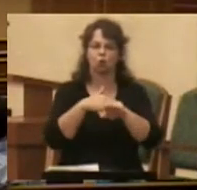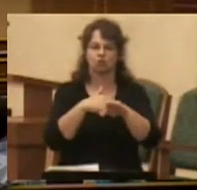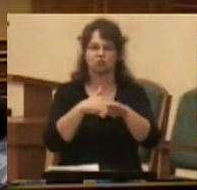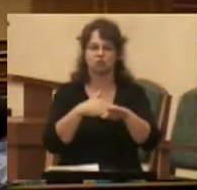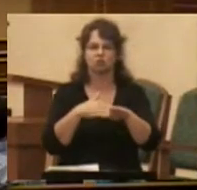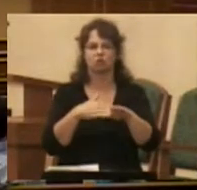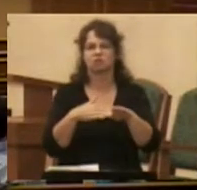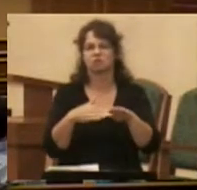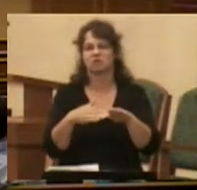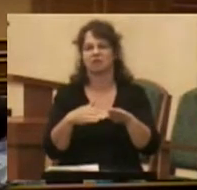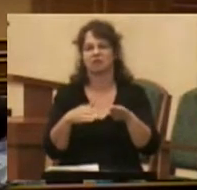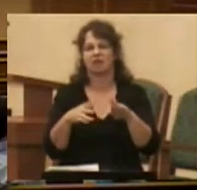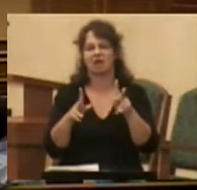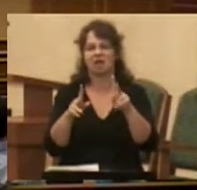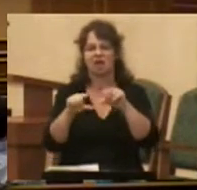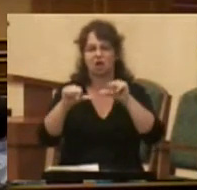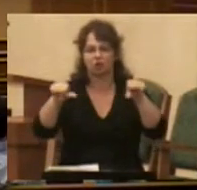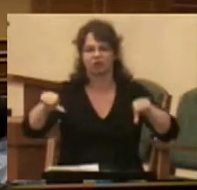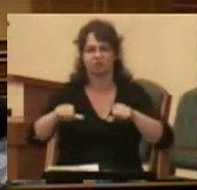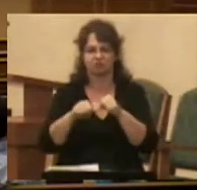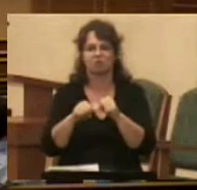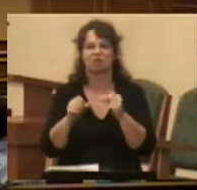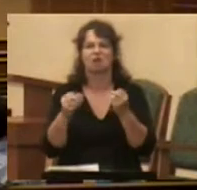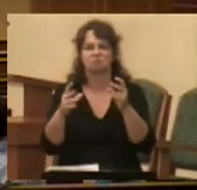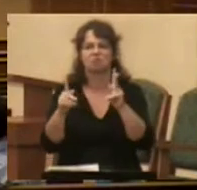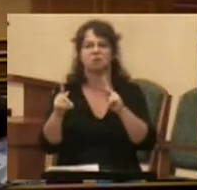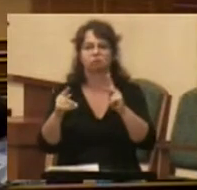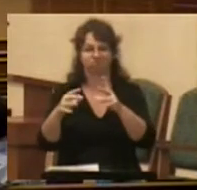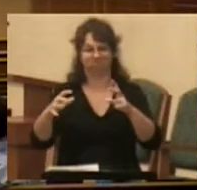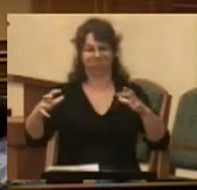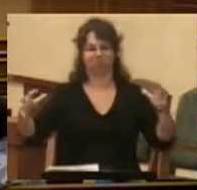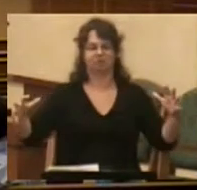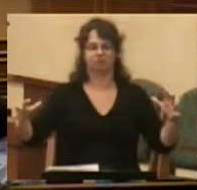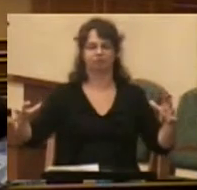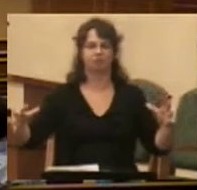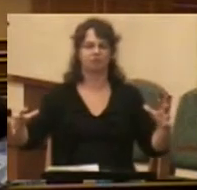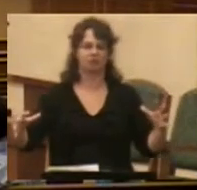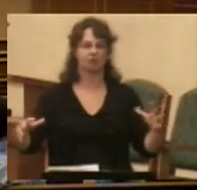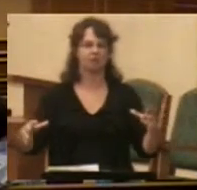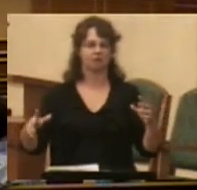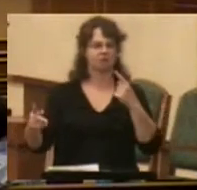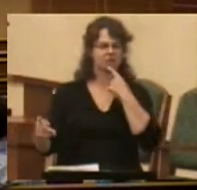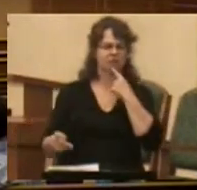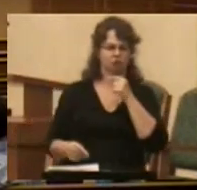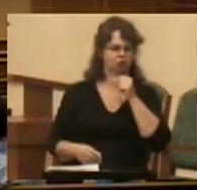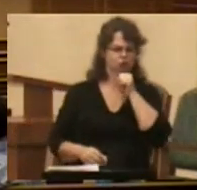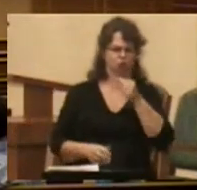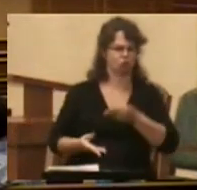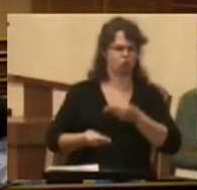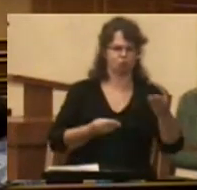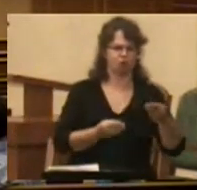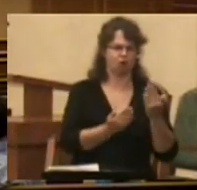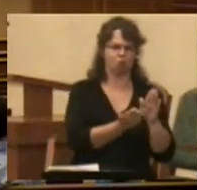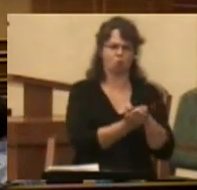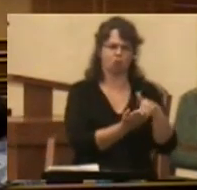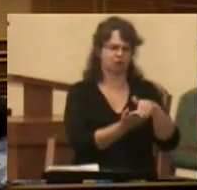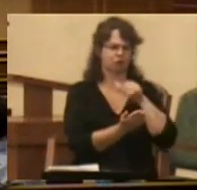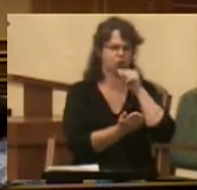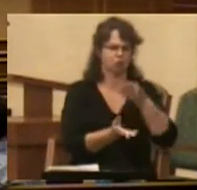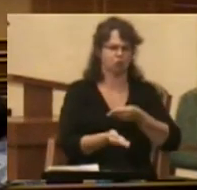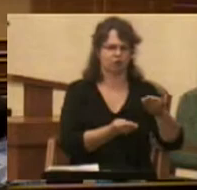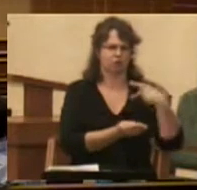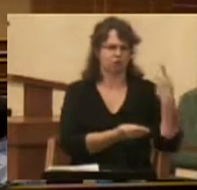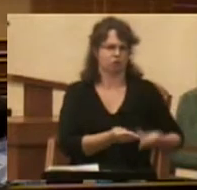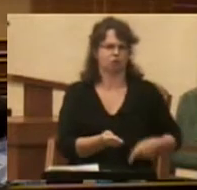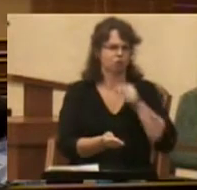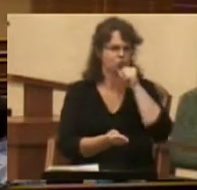congested areas, our guide was very explicit. Do not take a wallet. Do not take a purse. Do not take more cash than you